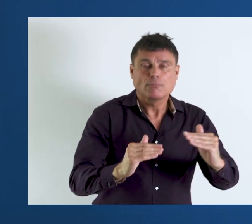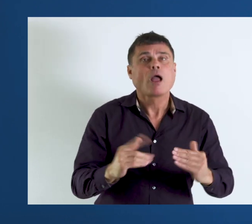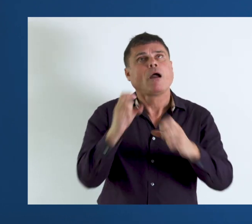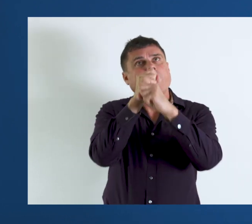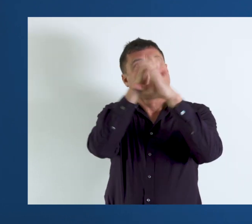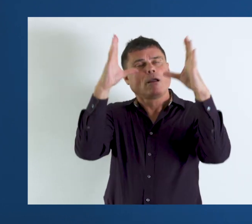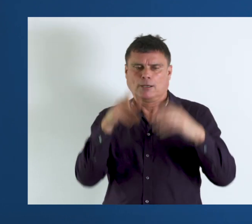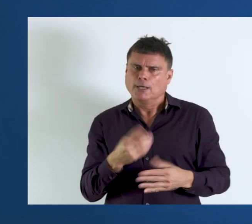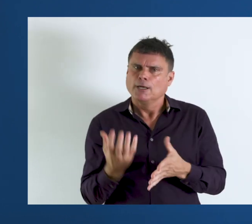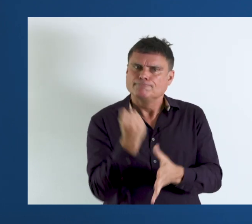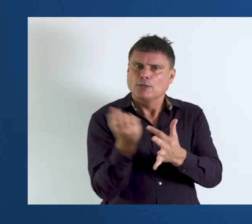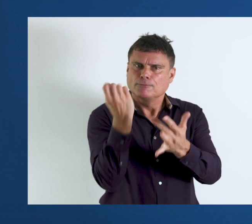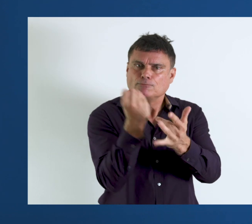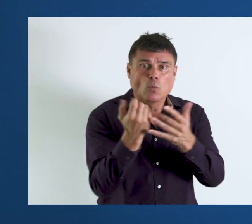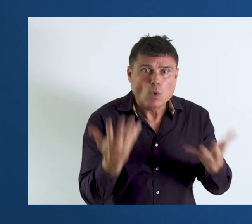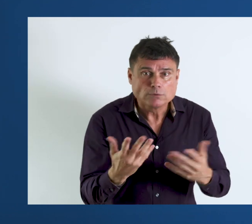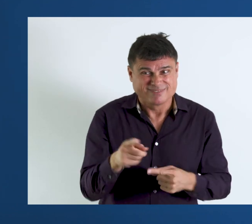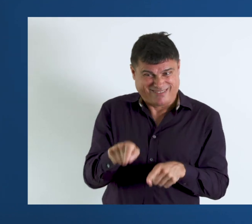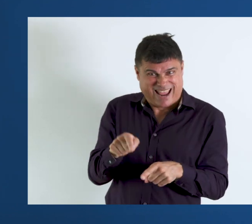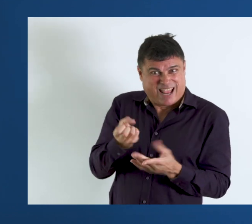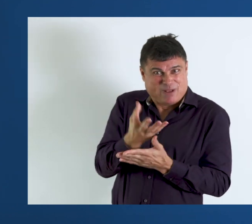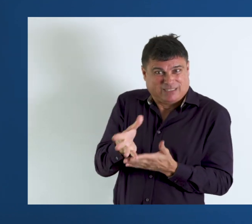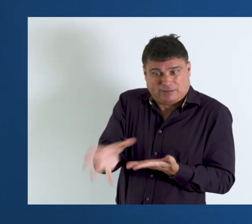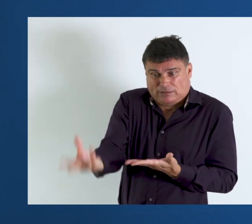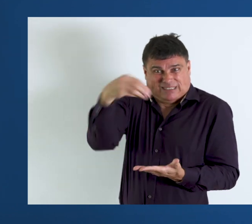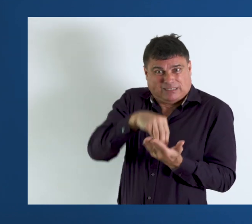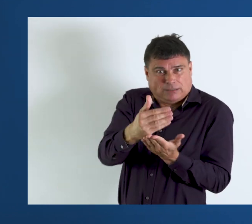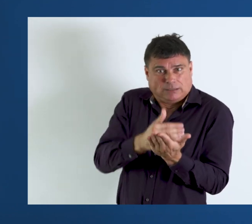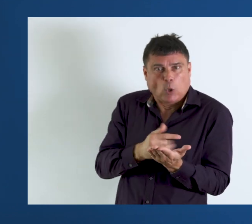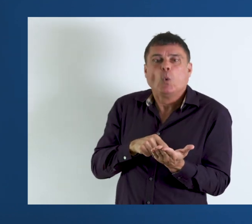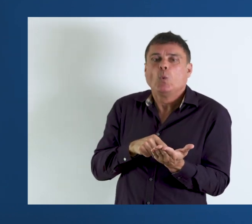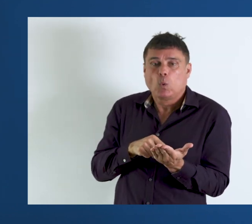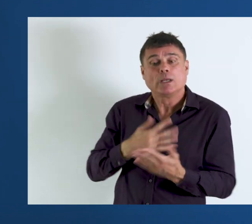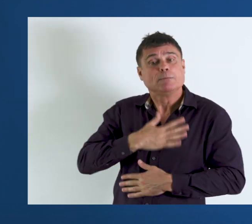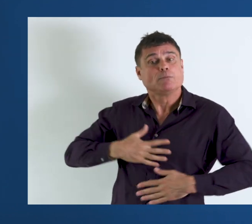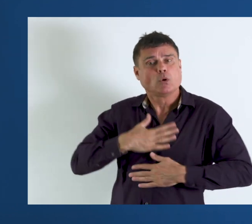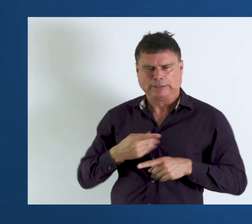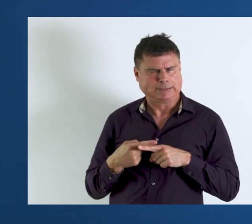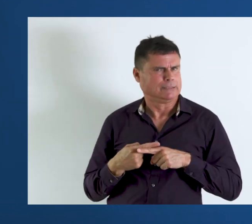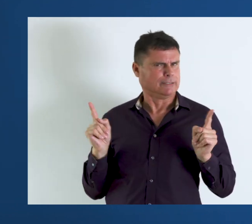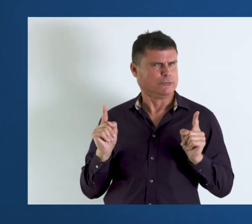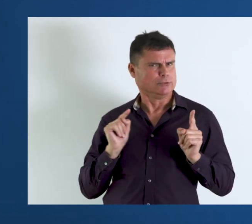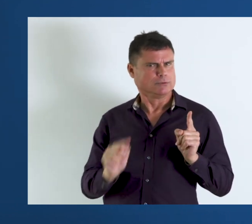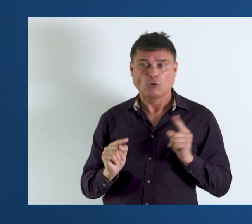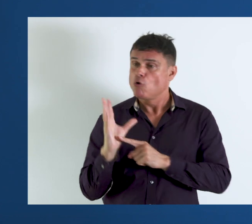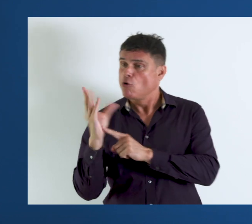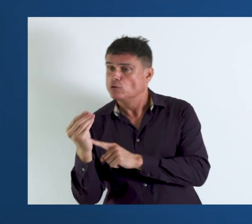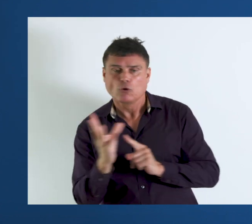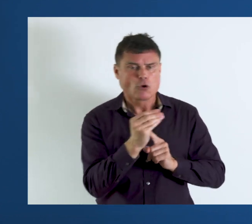They bring expectations. And this knowledge, these expectations, these emotions are also very different